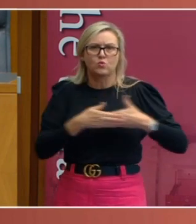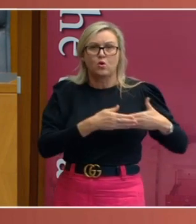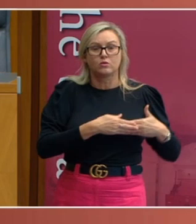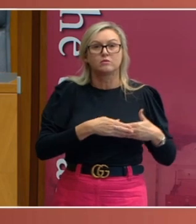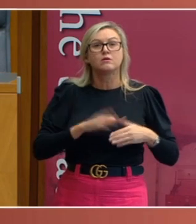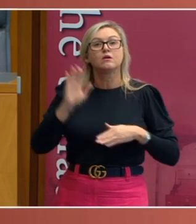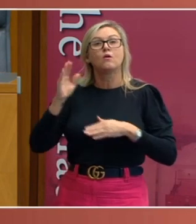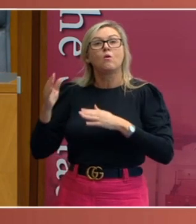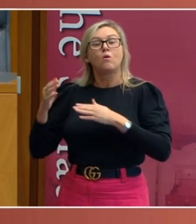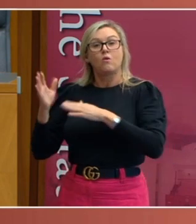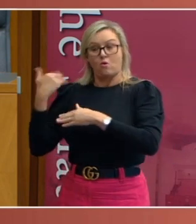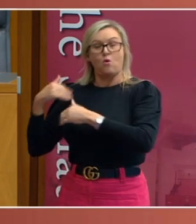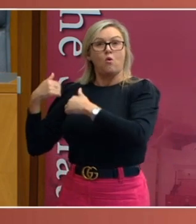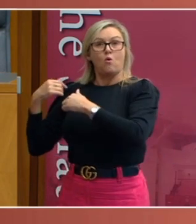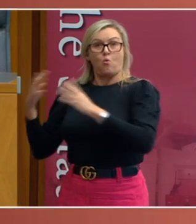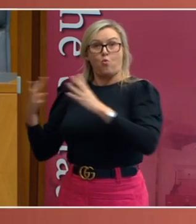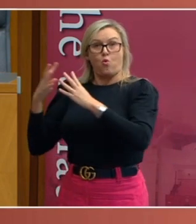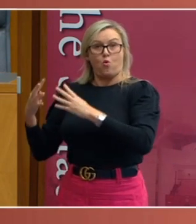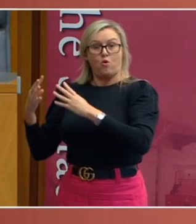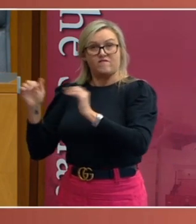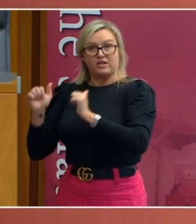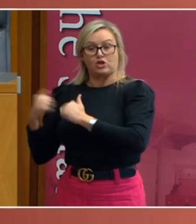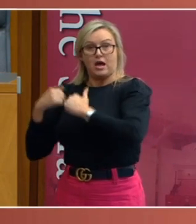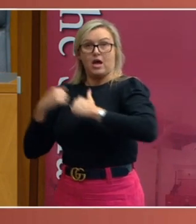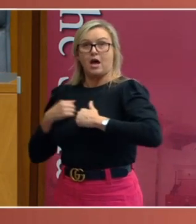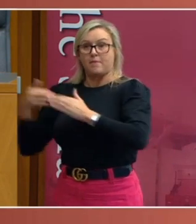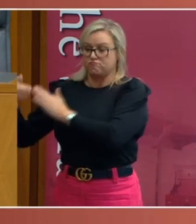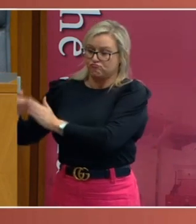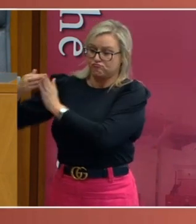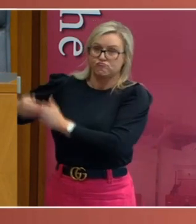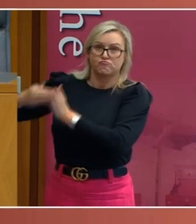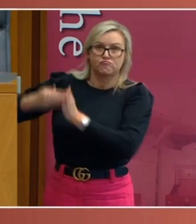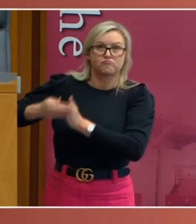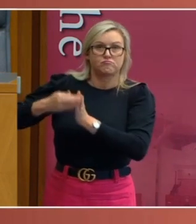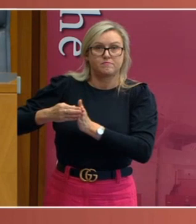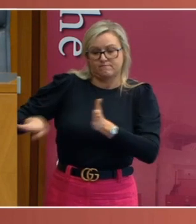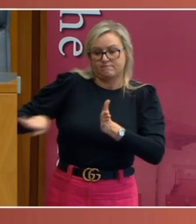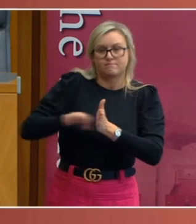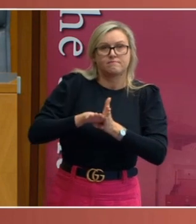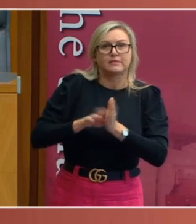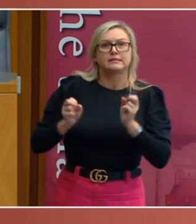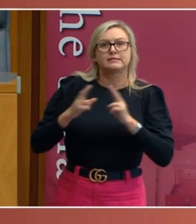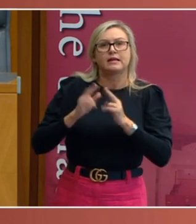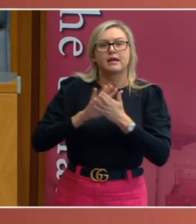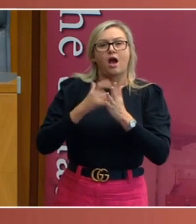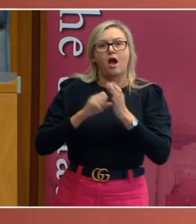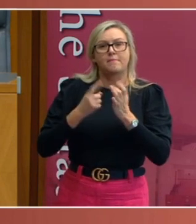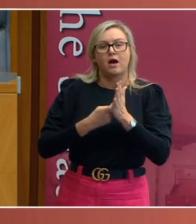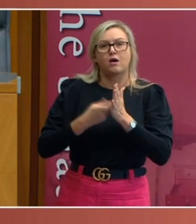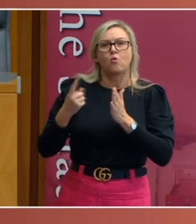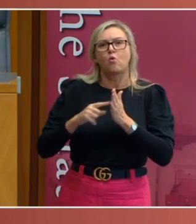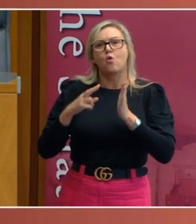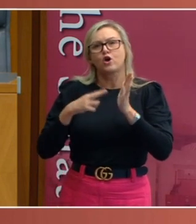quarantined on their ships in Sydney Harbour or at the North Head Quarantine Station. Now,